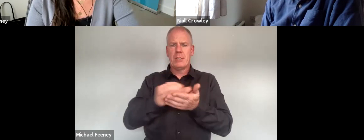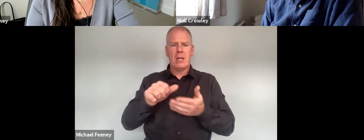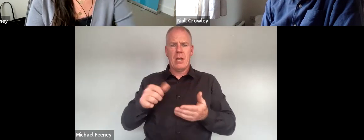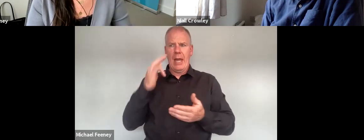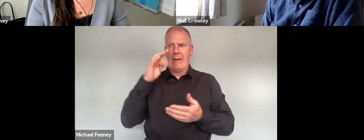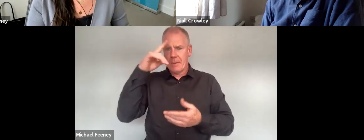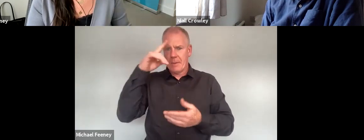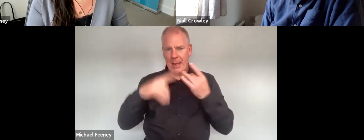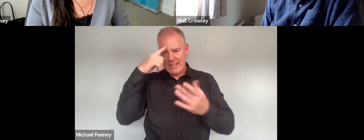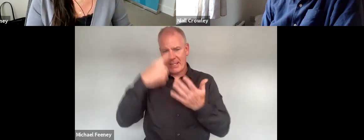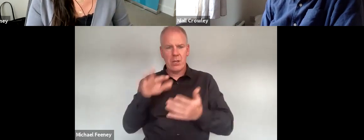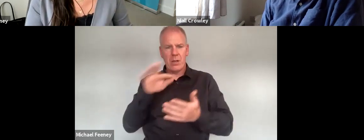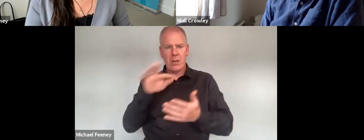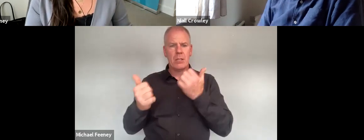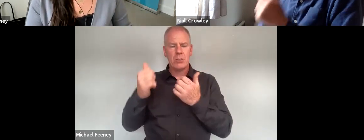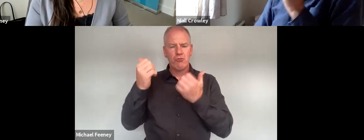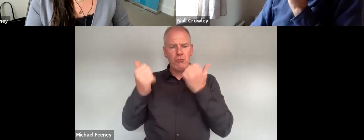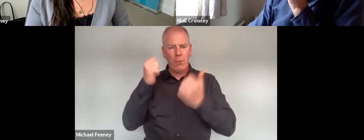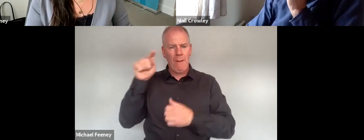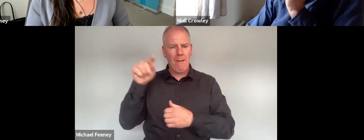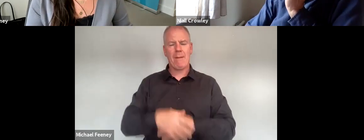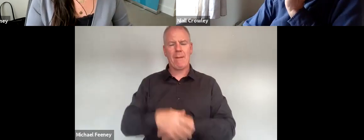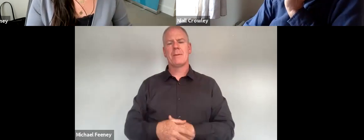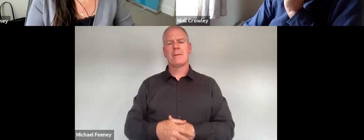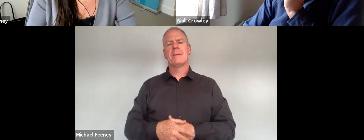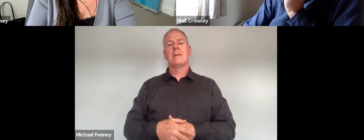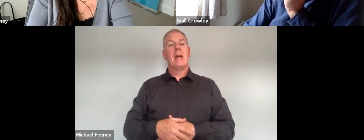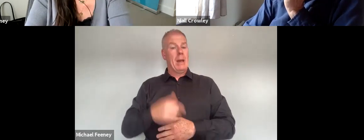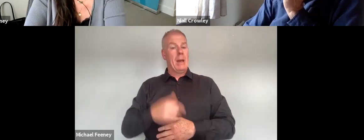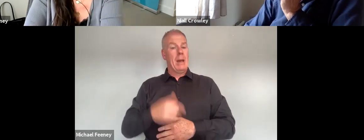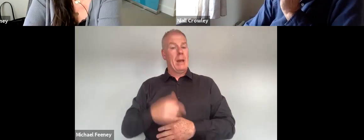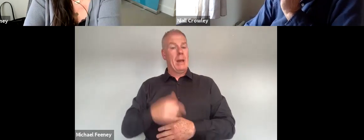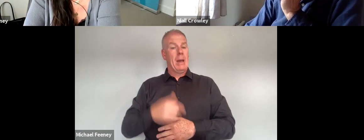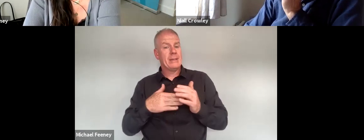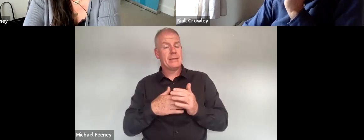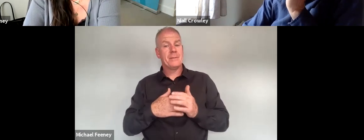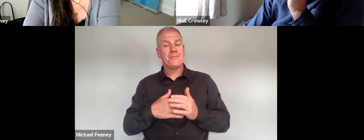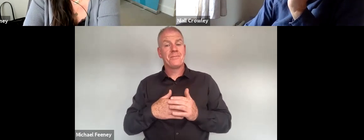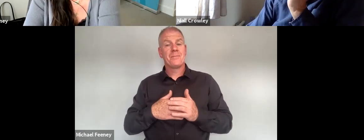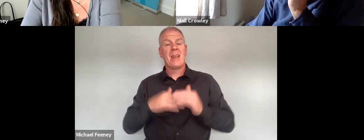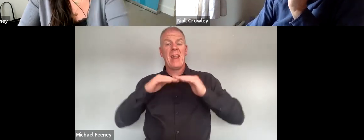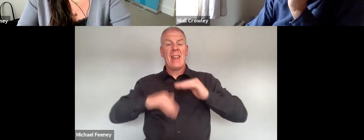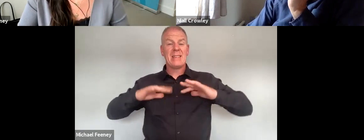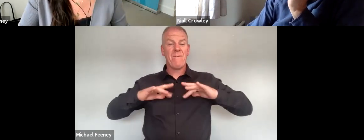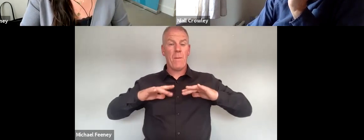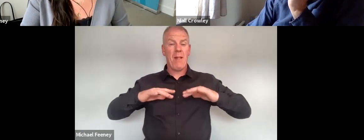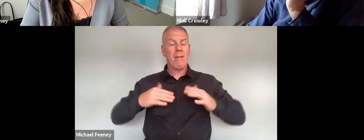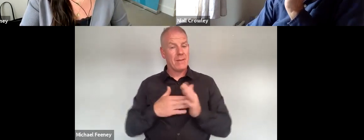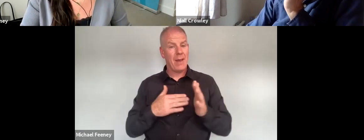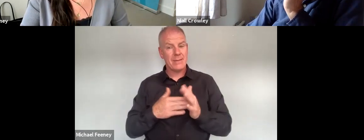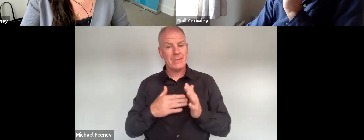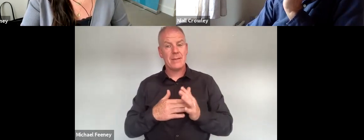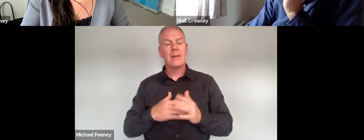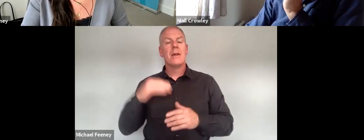ruling made by the tribunal and we would also agree that while it's good to have a less formal tribunal system important